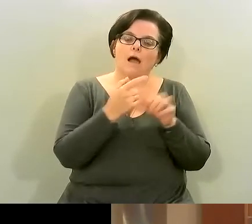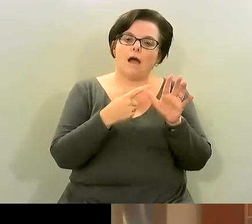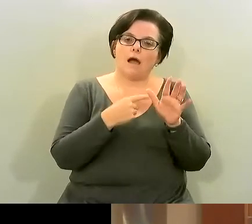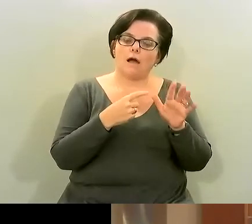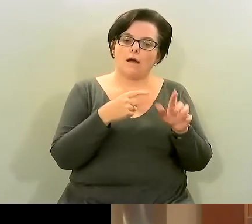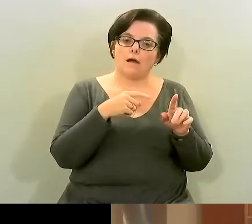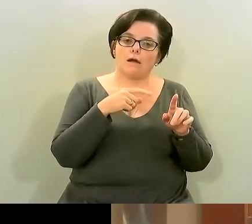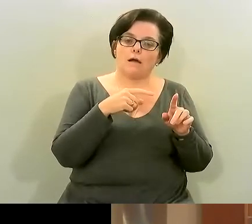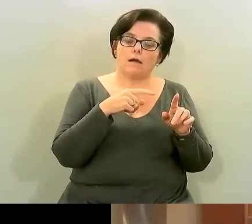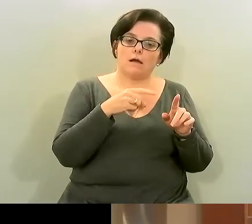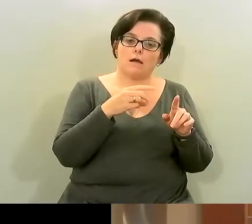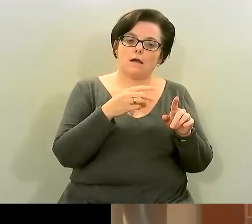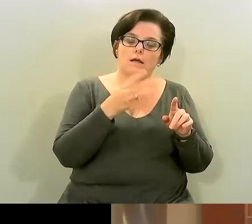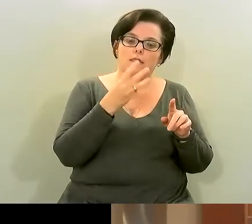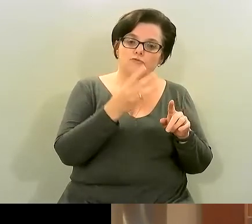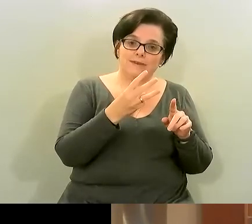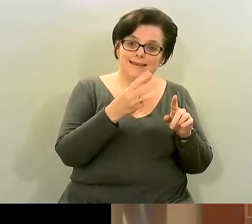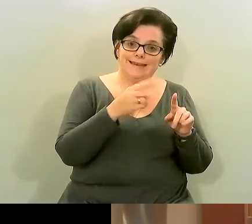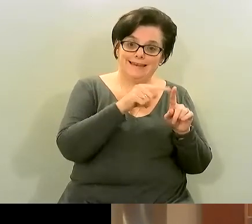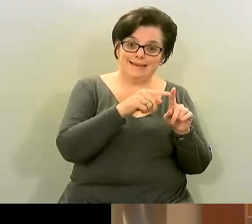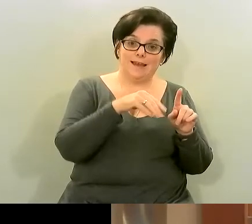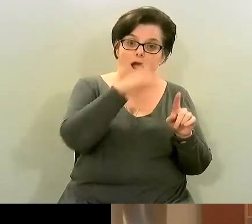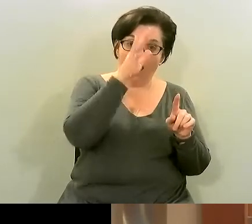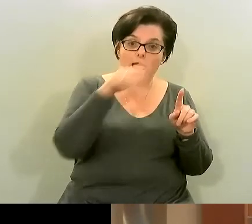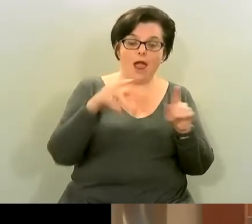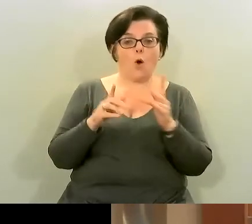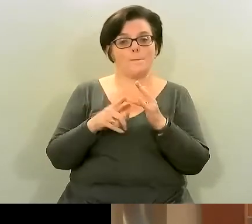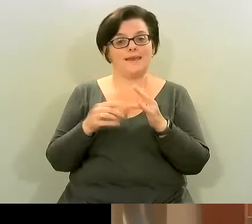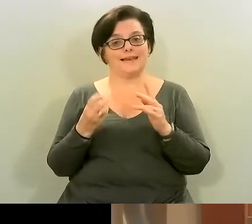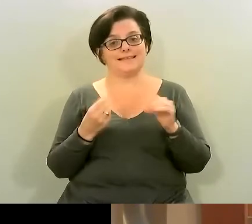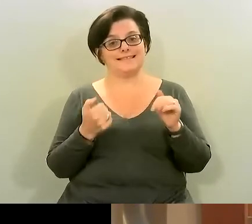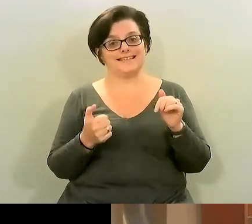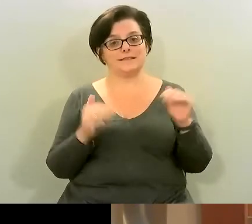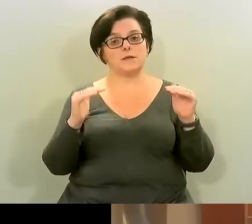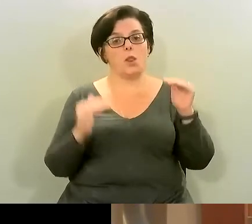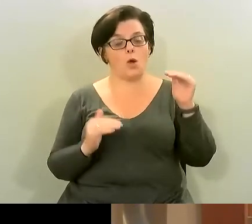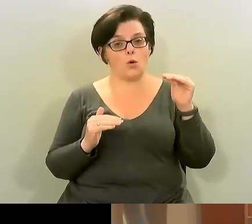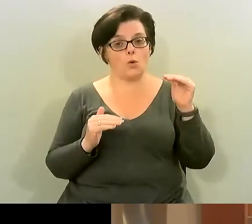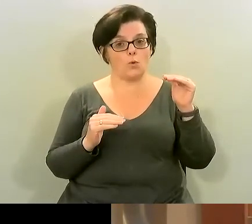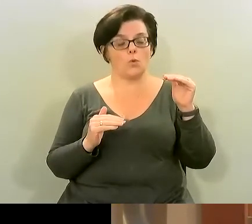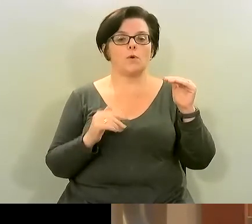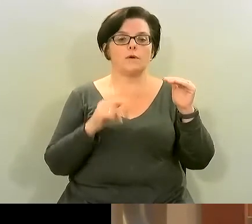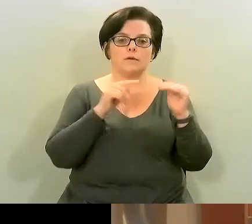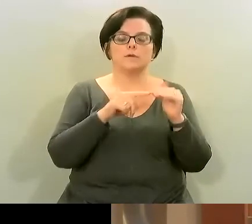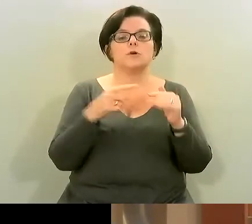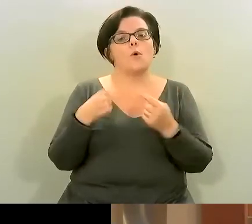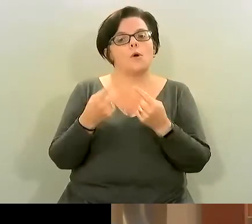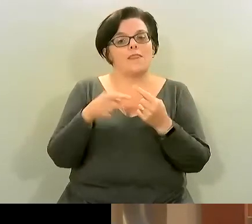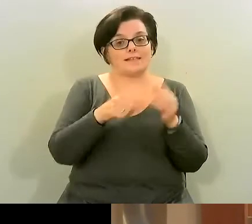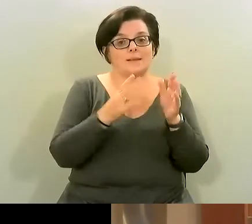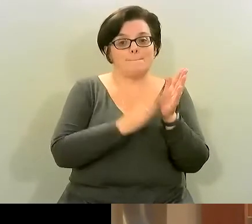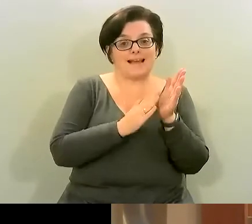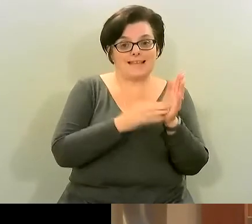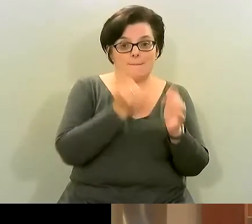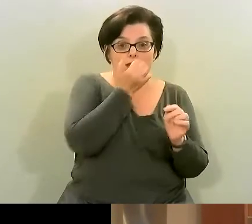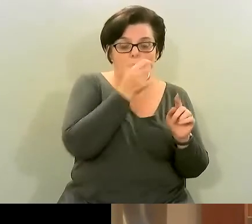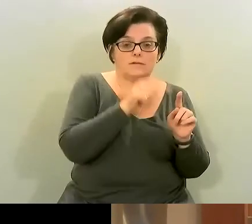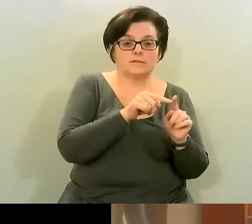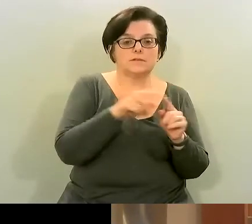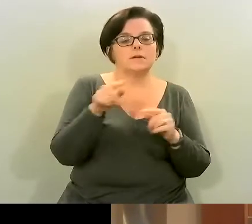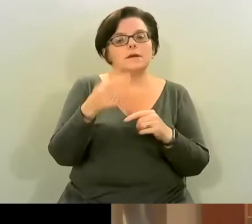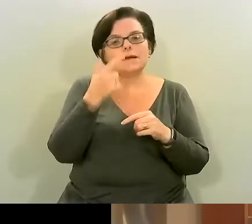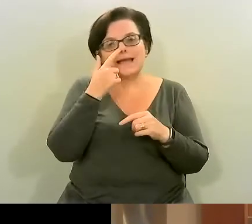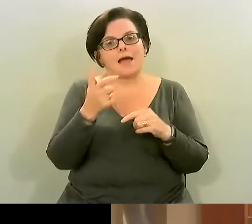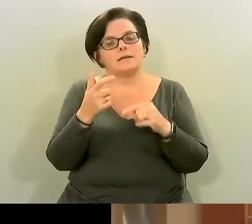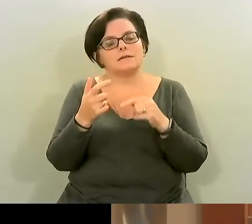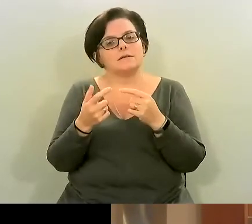low of the omega-6s so it's just a healthier option in that way my other choice is hazelnuts i know these can be more costly